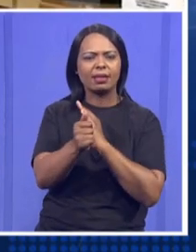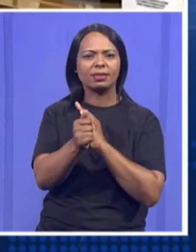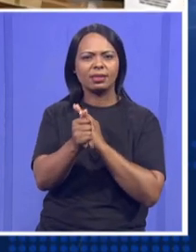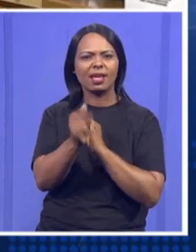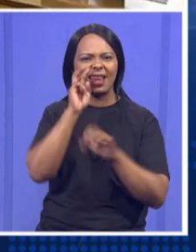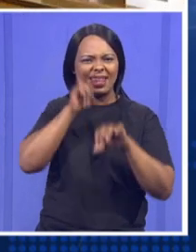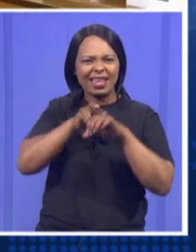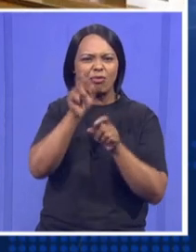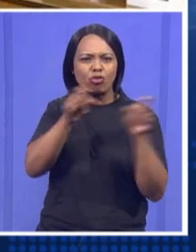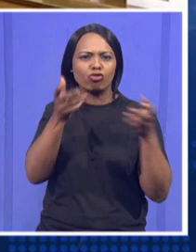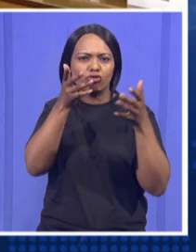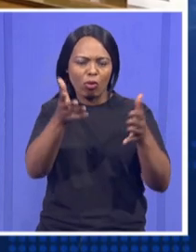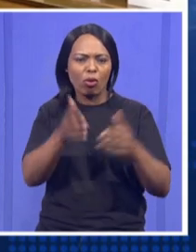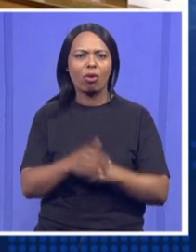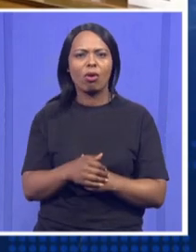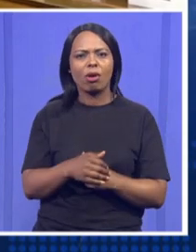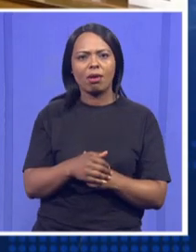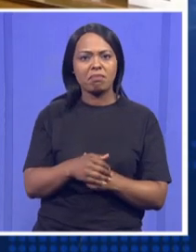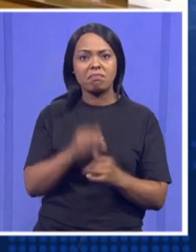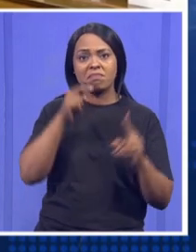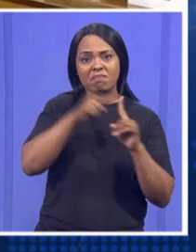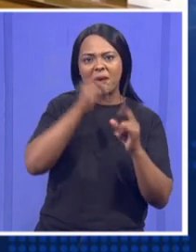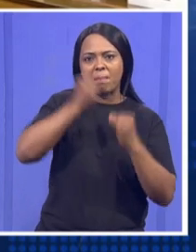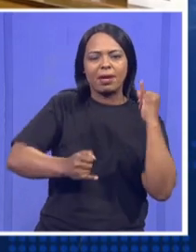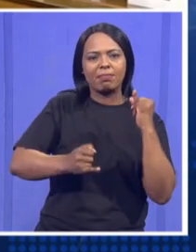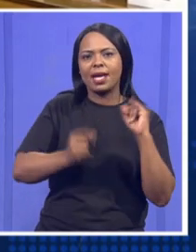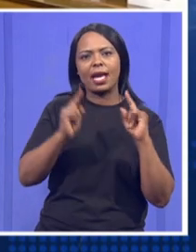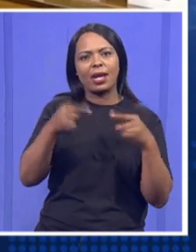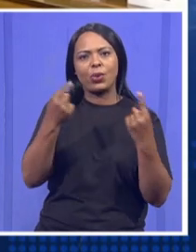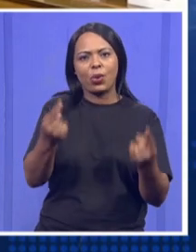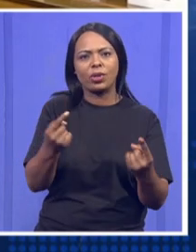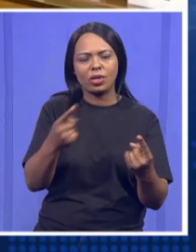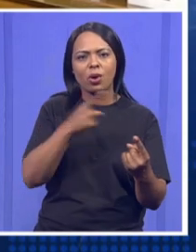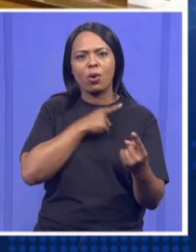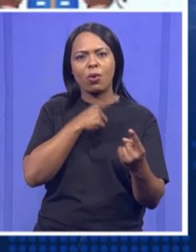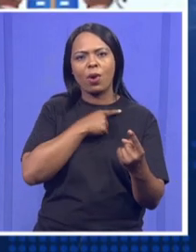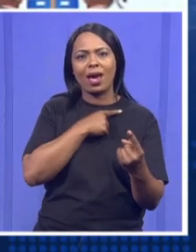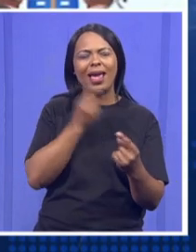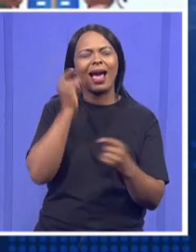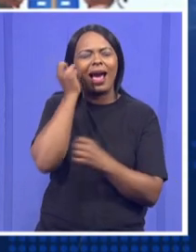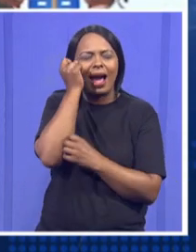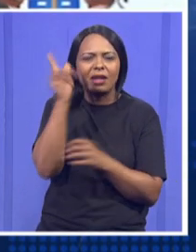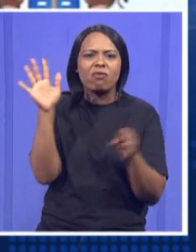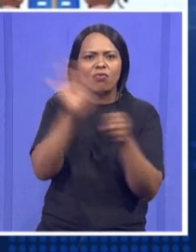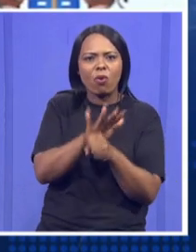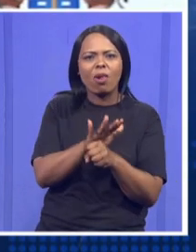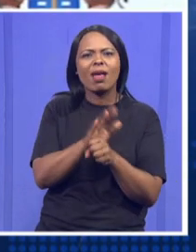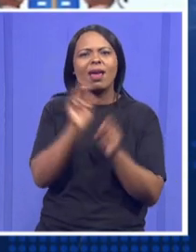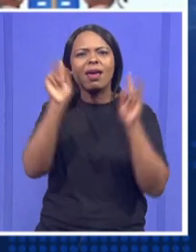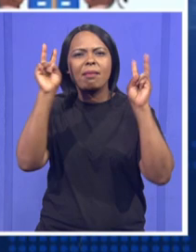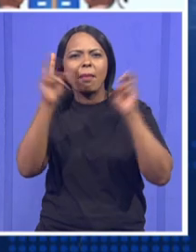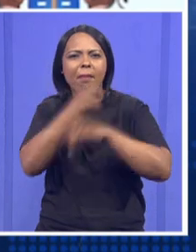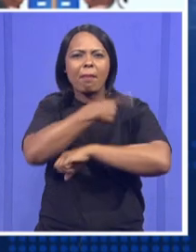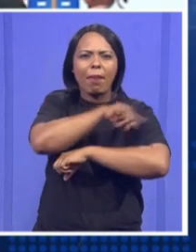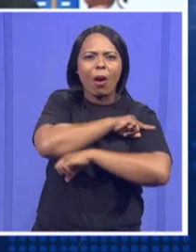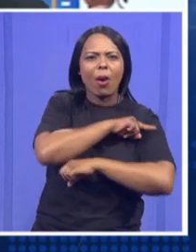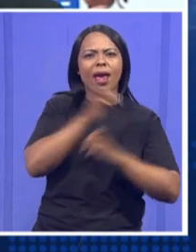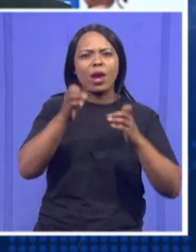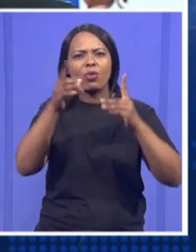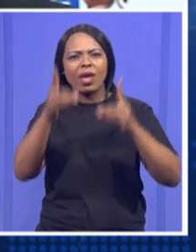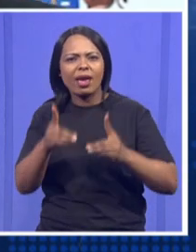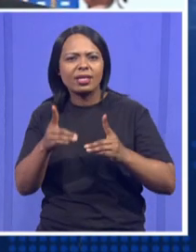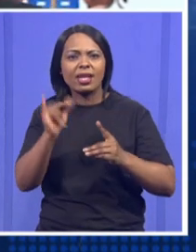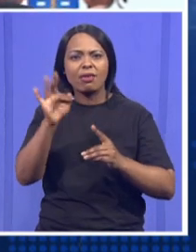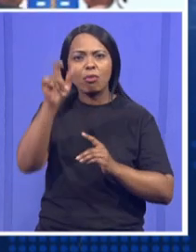Panyaza will not make mistakes because he really understands the power of education and many other important aspects. So